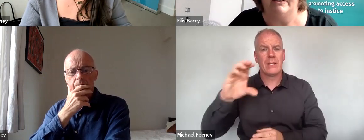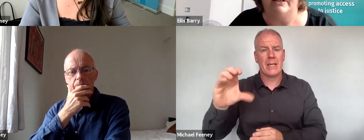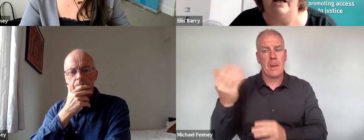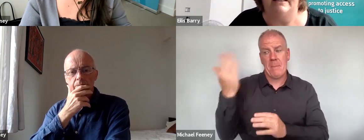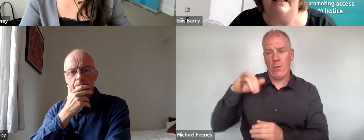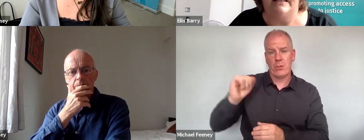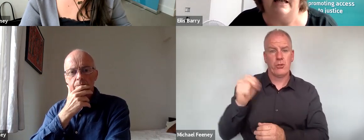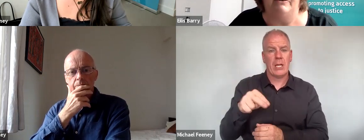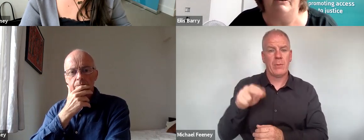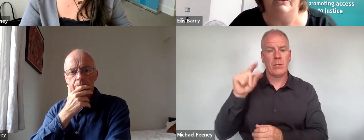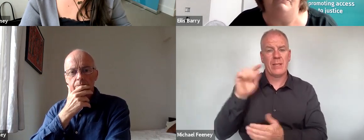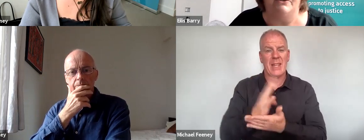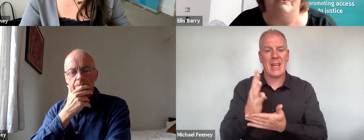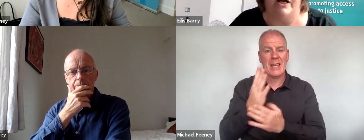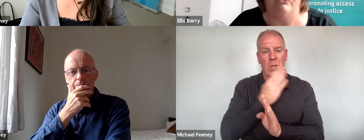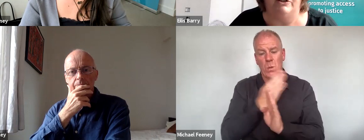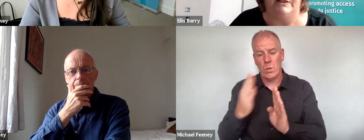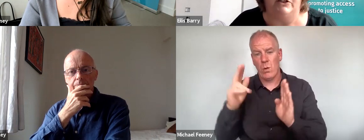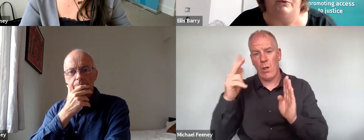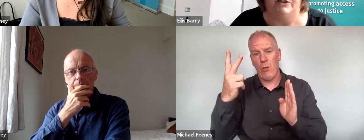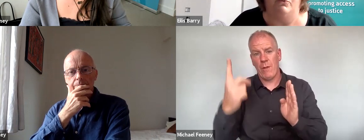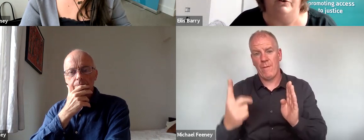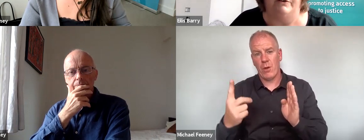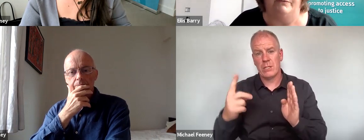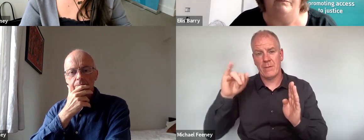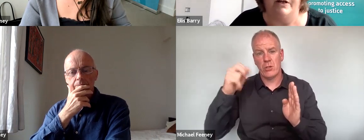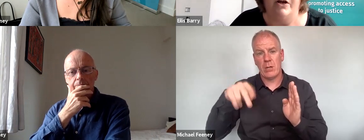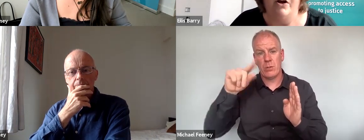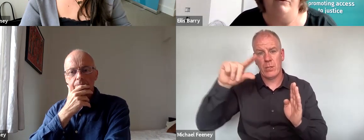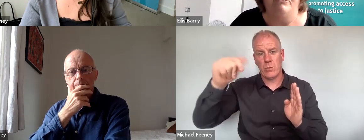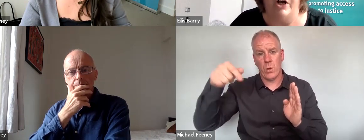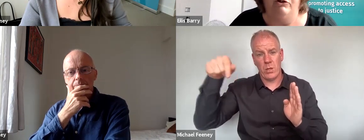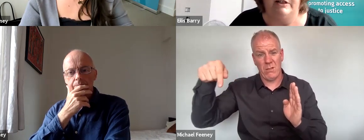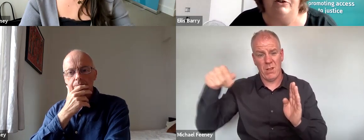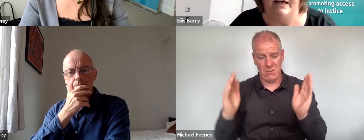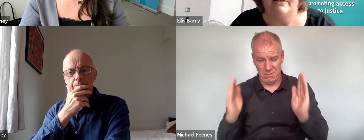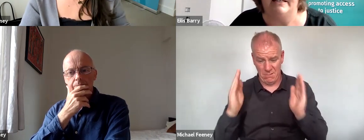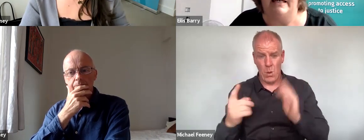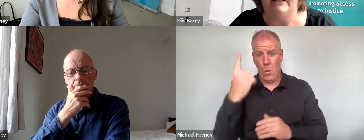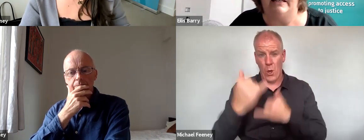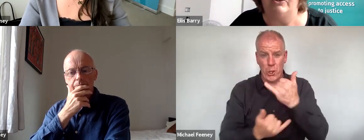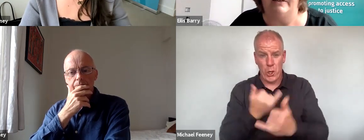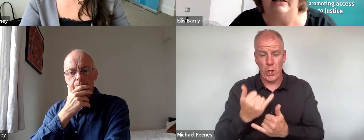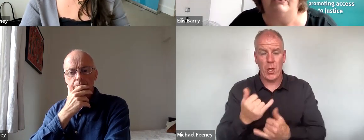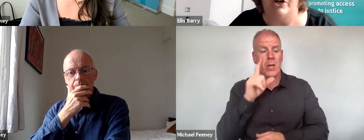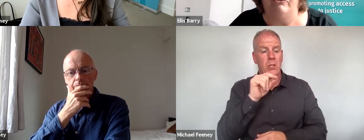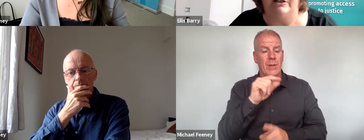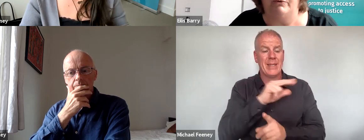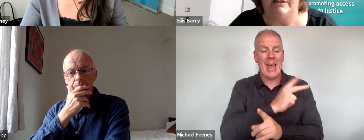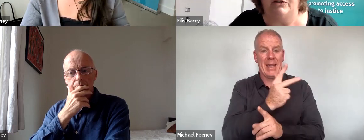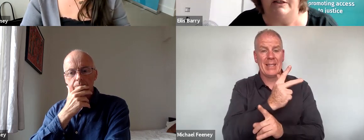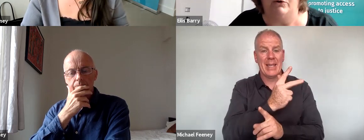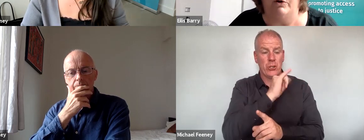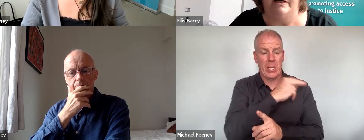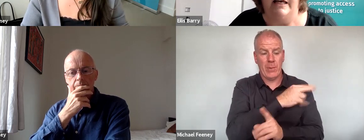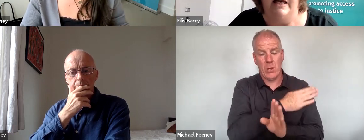2019 and the 31st of January 2021. From January 2018 to the end of January